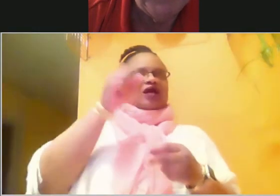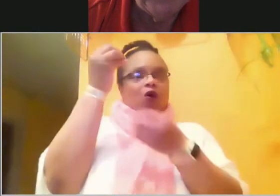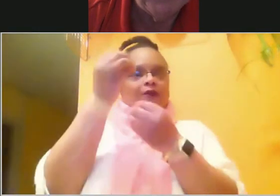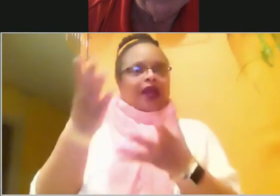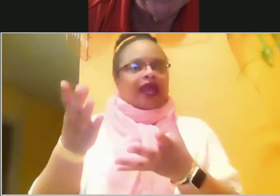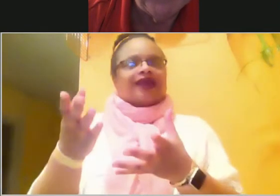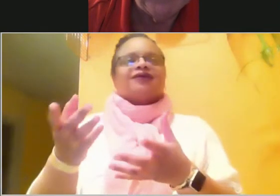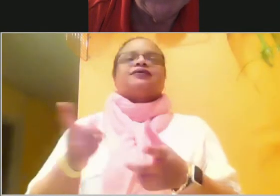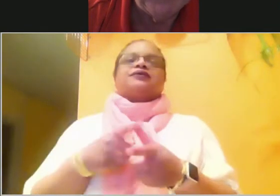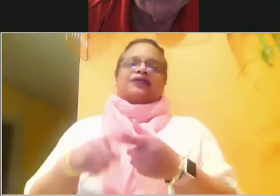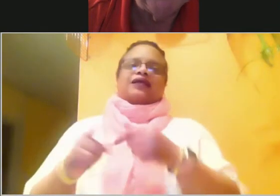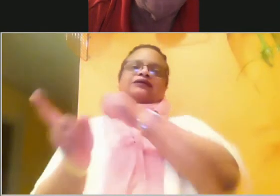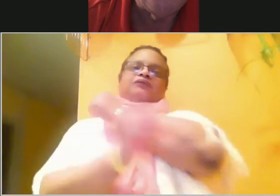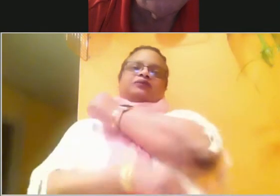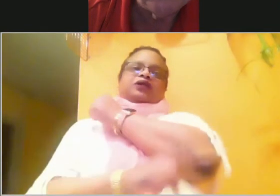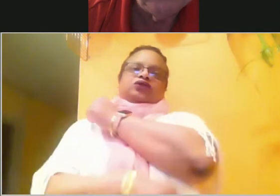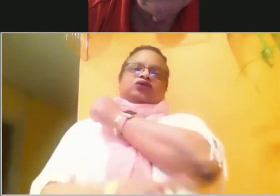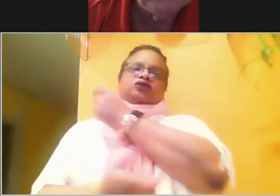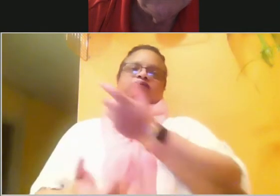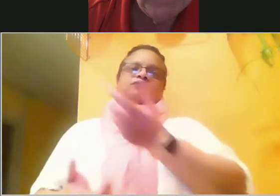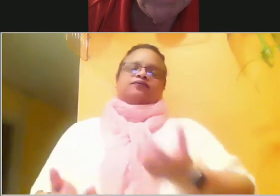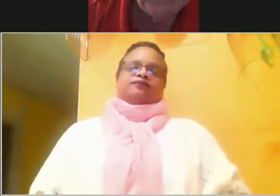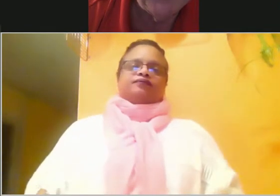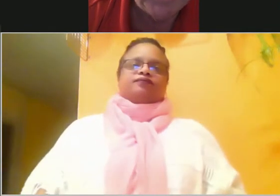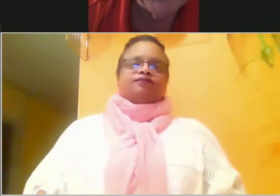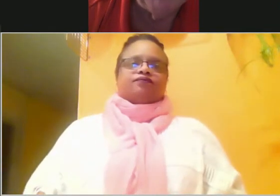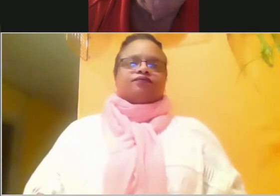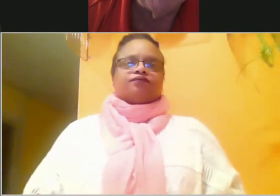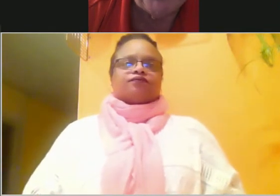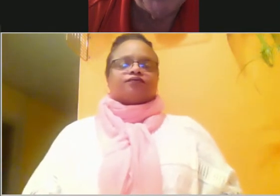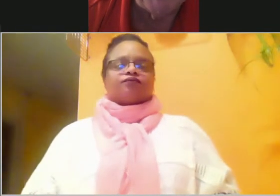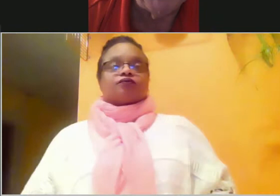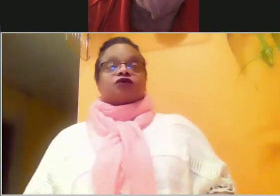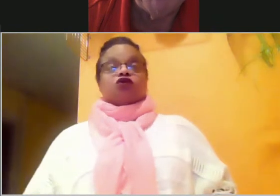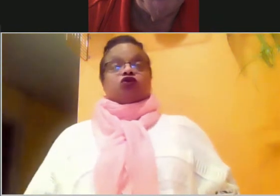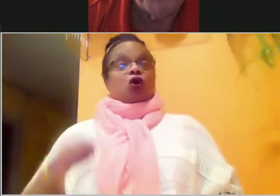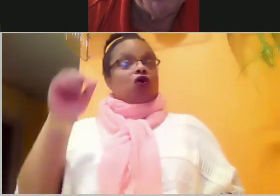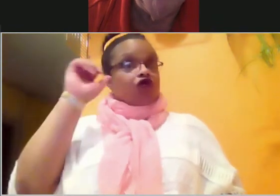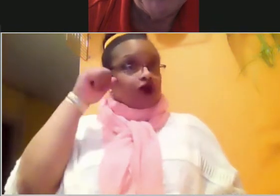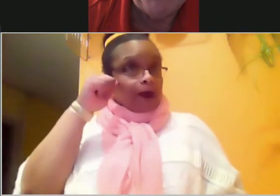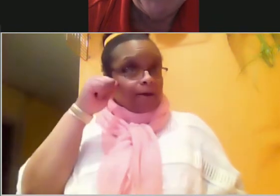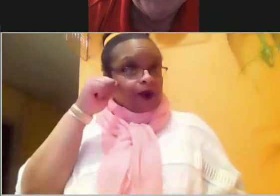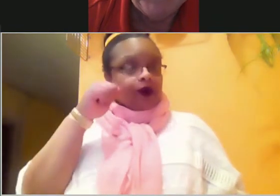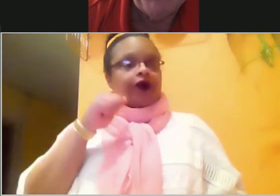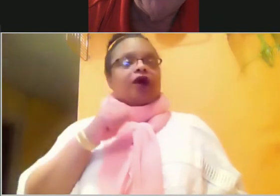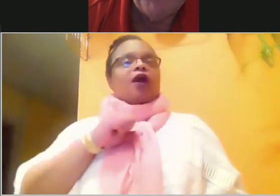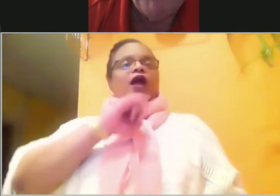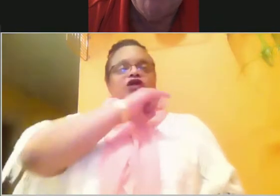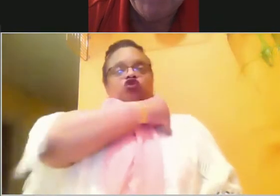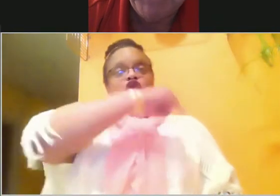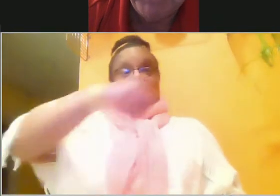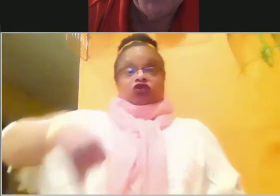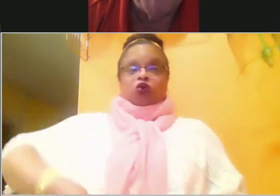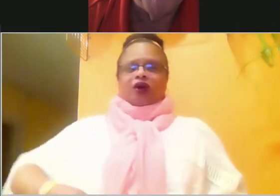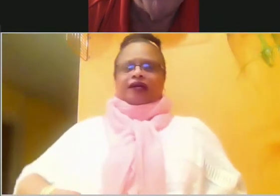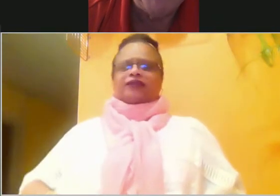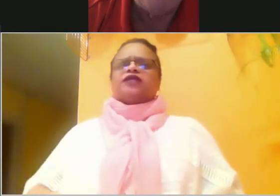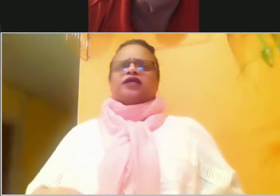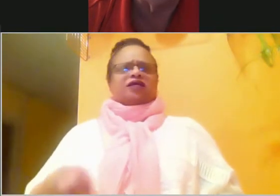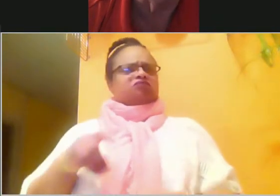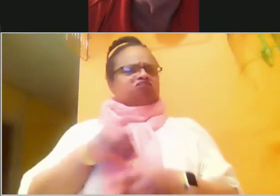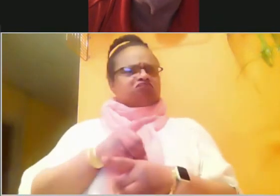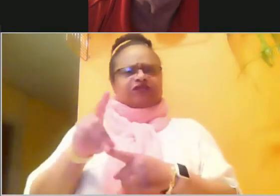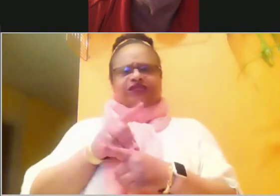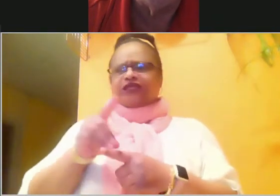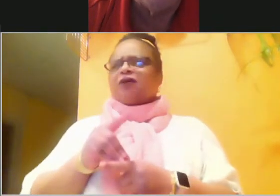I want everybody to understand that Joshua was a well-disciplined warrior and a God-fearing man who